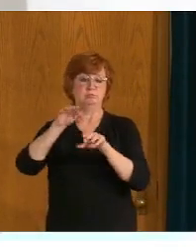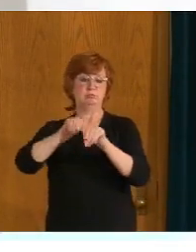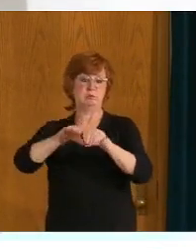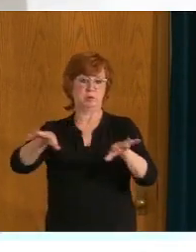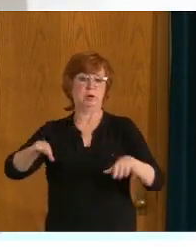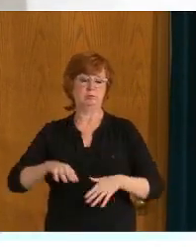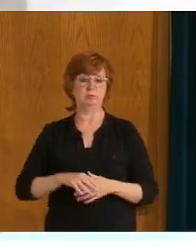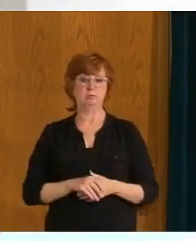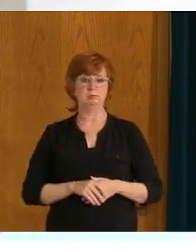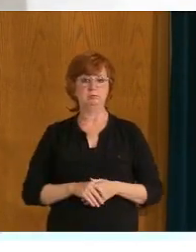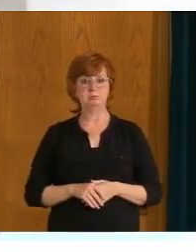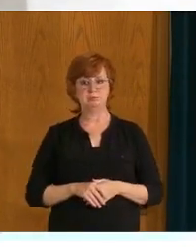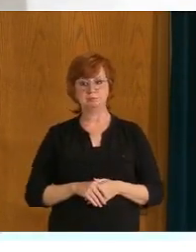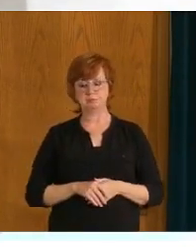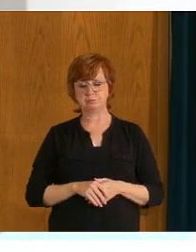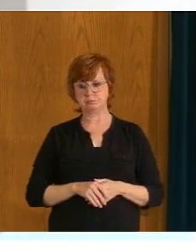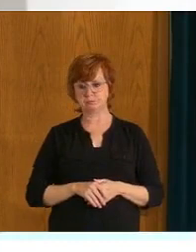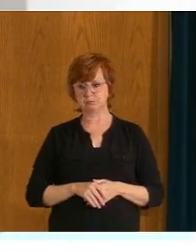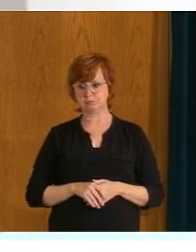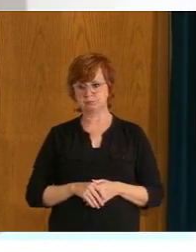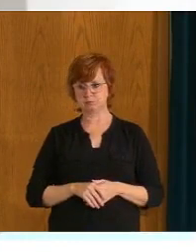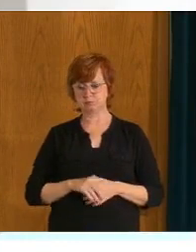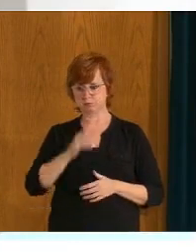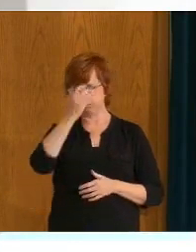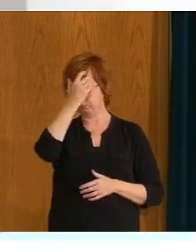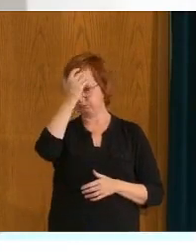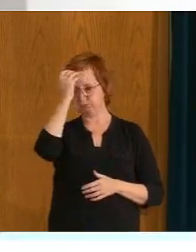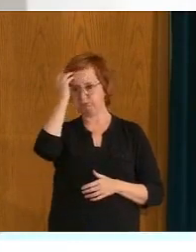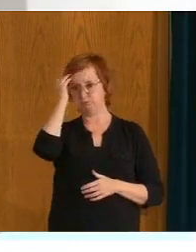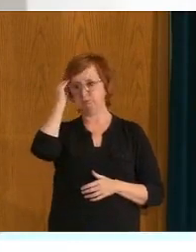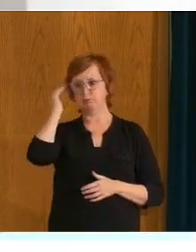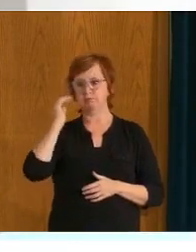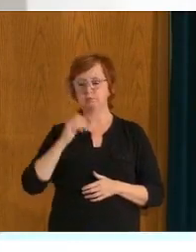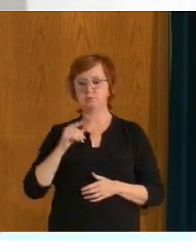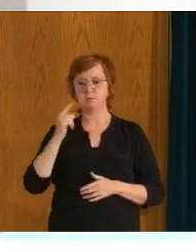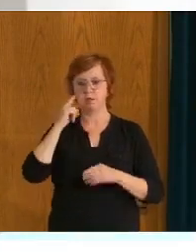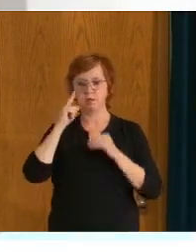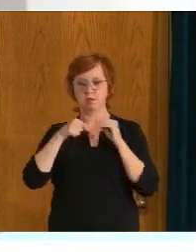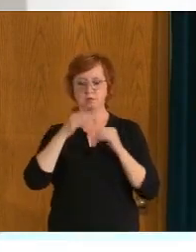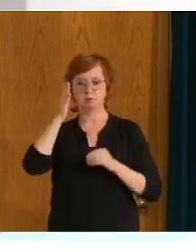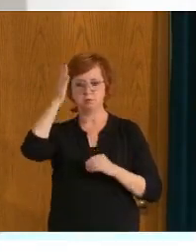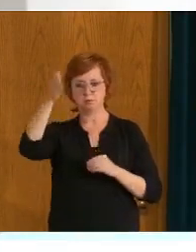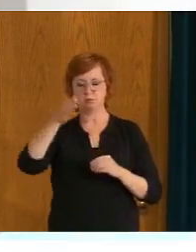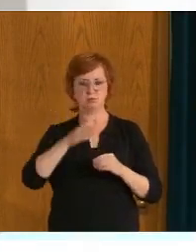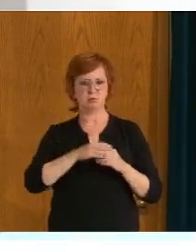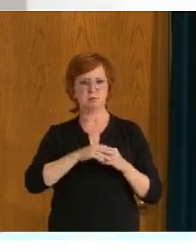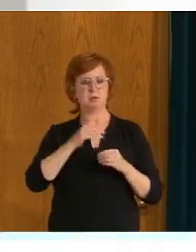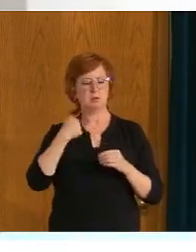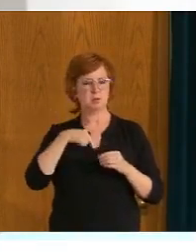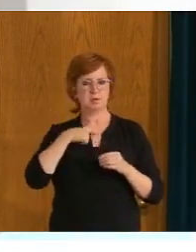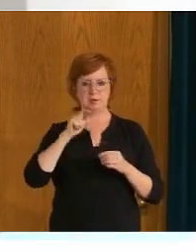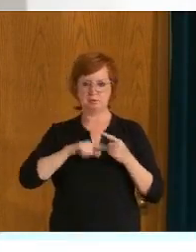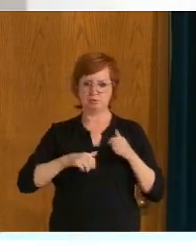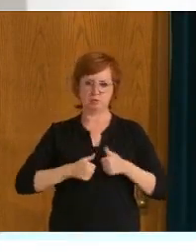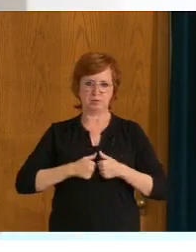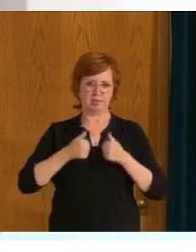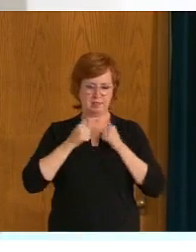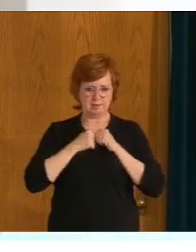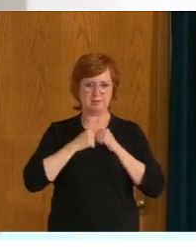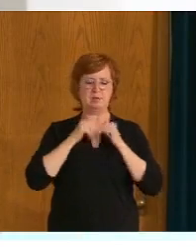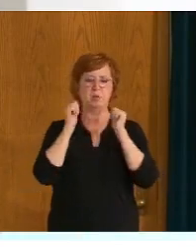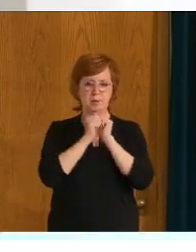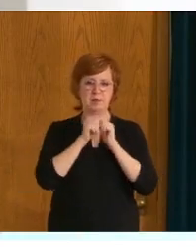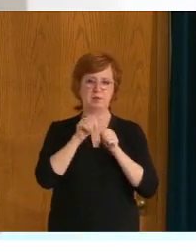into the future with, you know, living with COVID, COVID will be managed just like any other respiratory illnesses. You know, fortunately